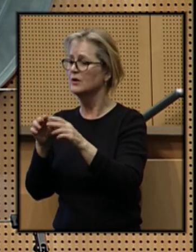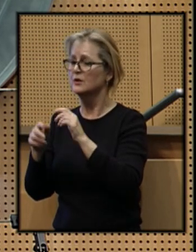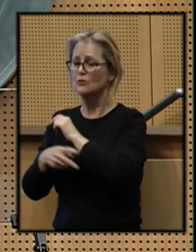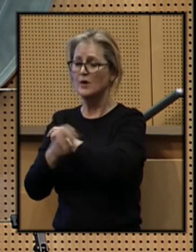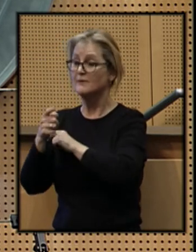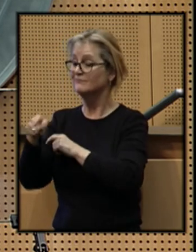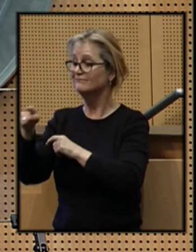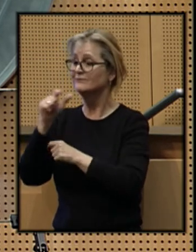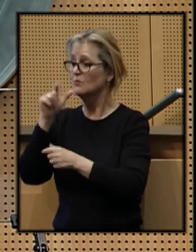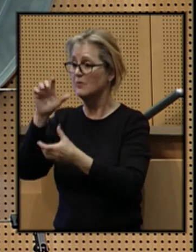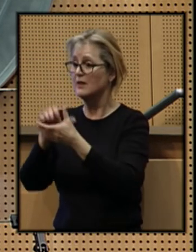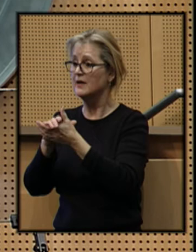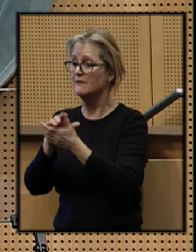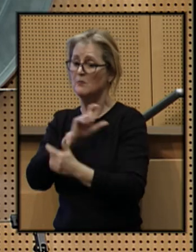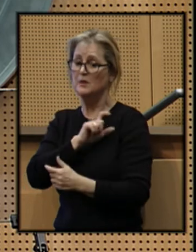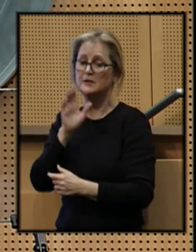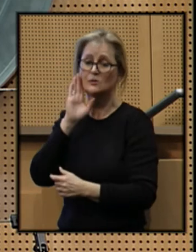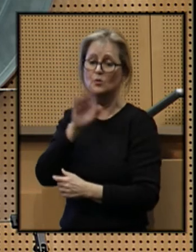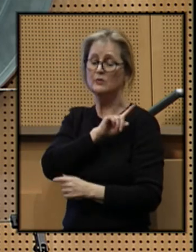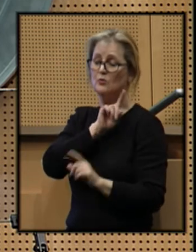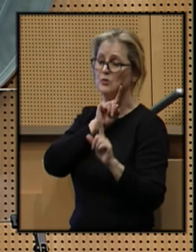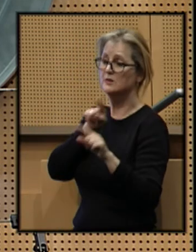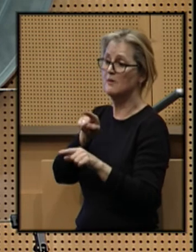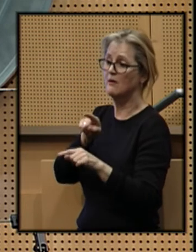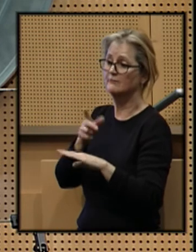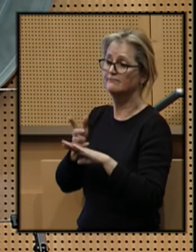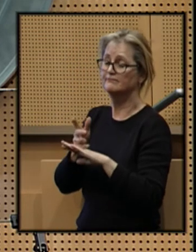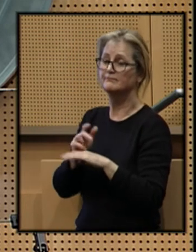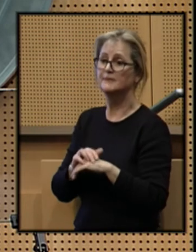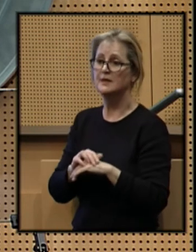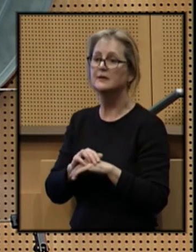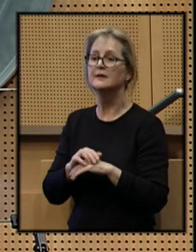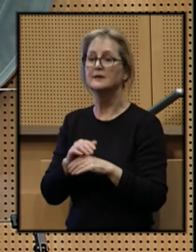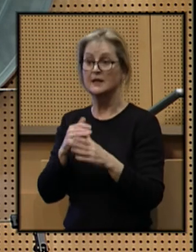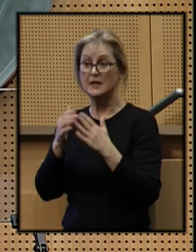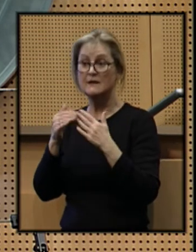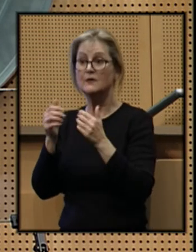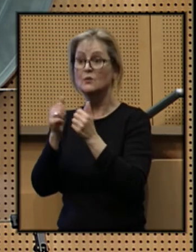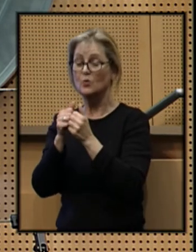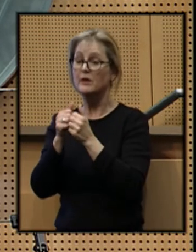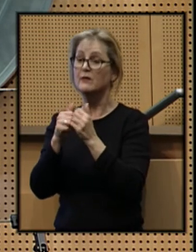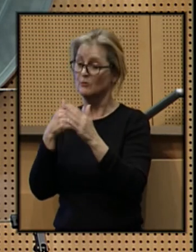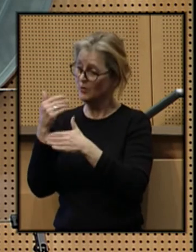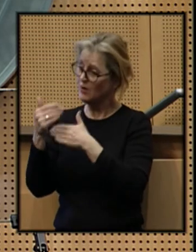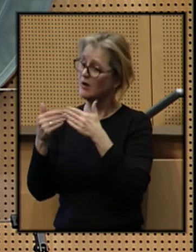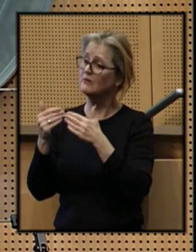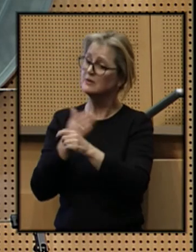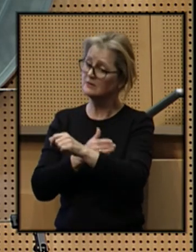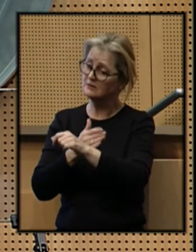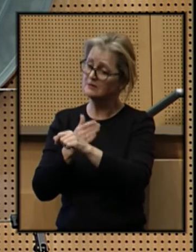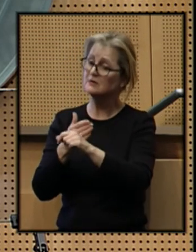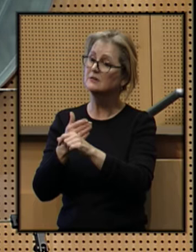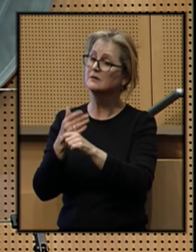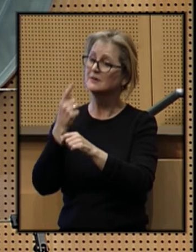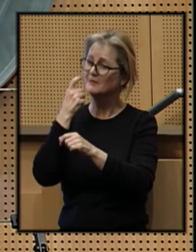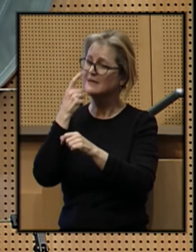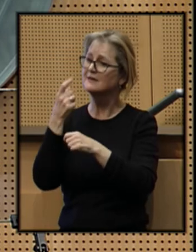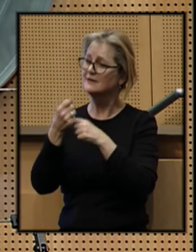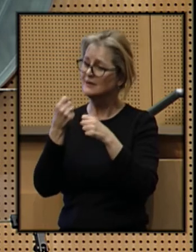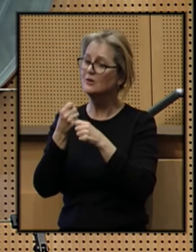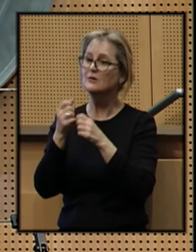not believe the police department will respond. Even with the progress we have made in the past year,